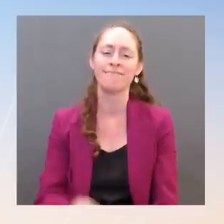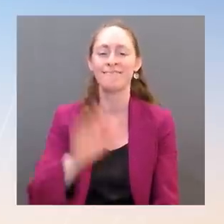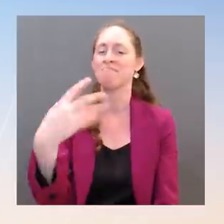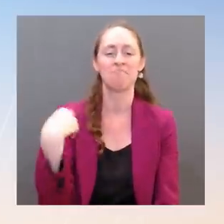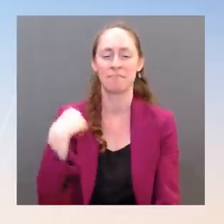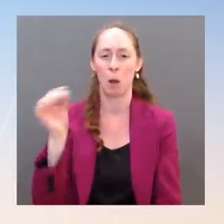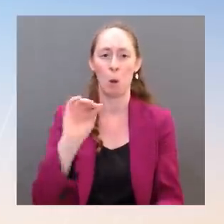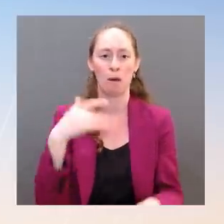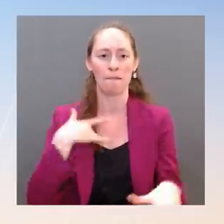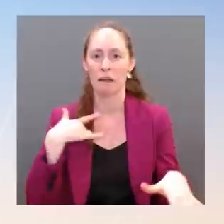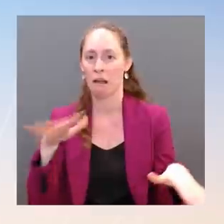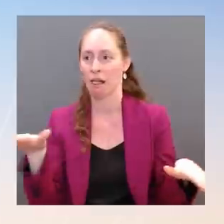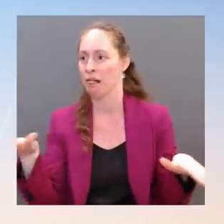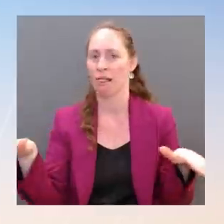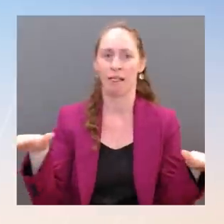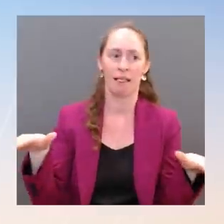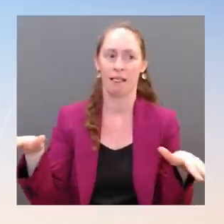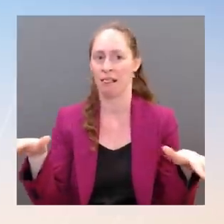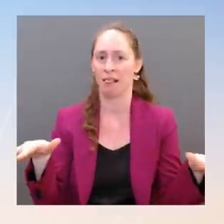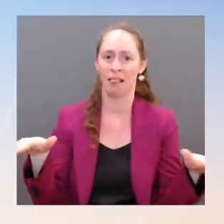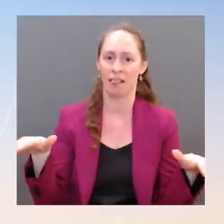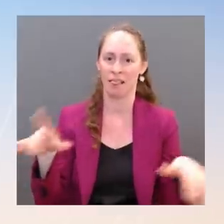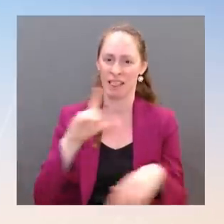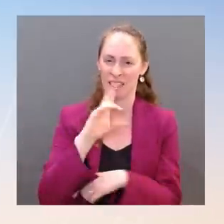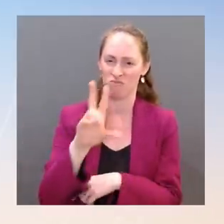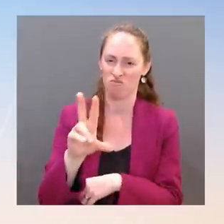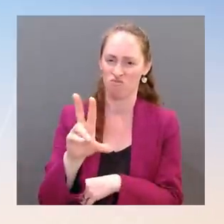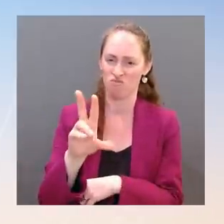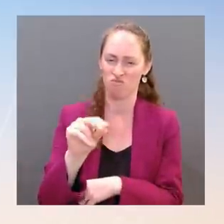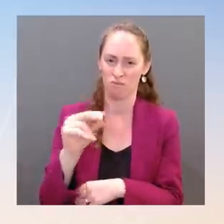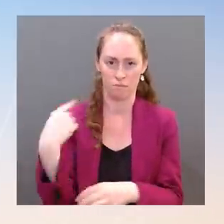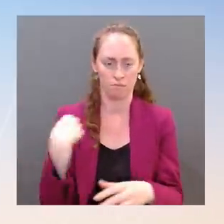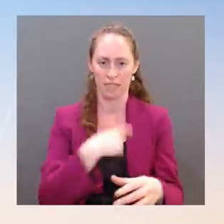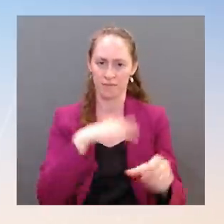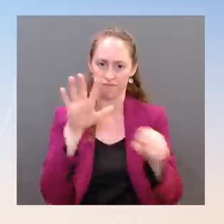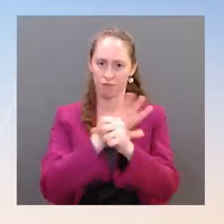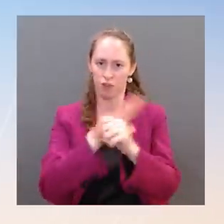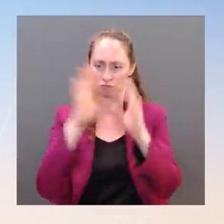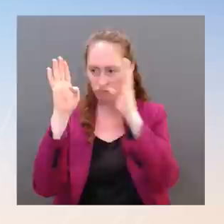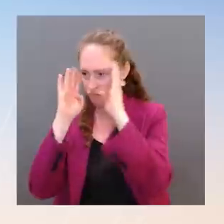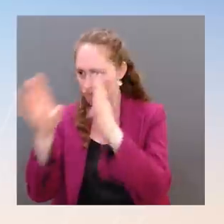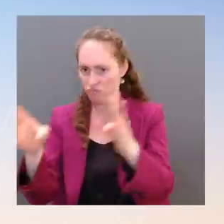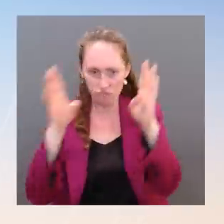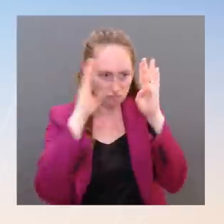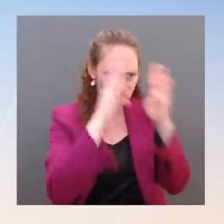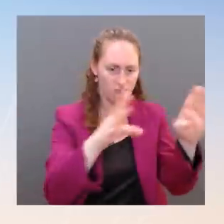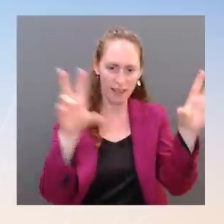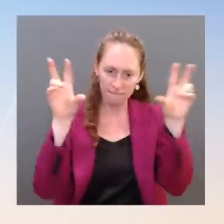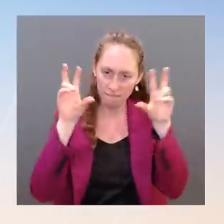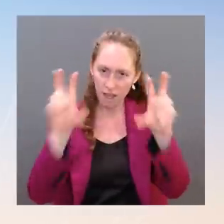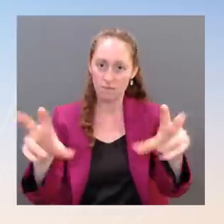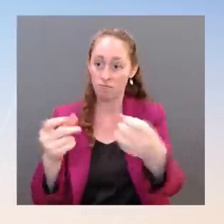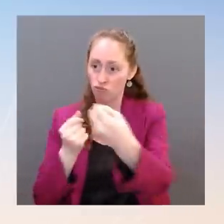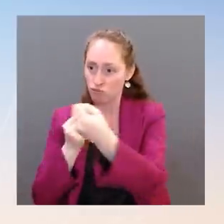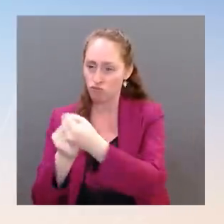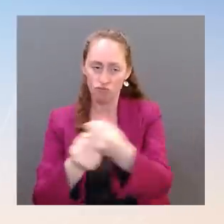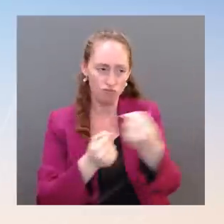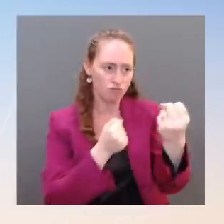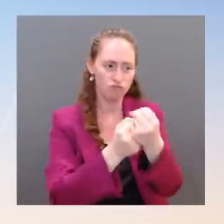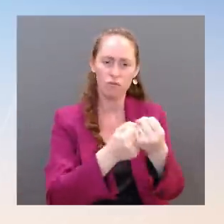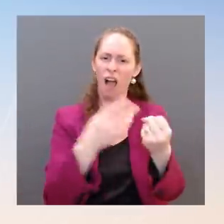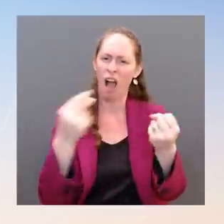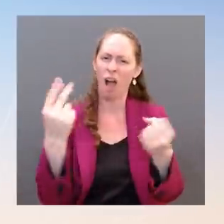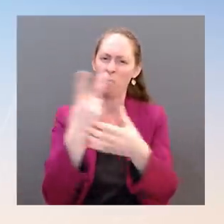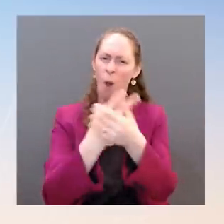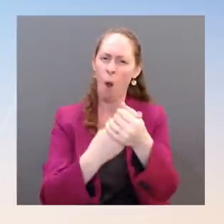in the Indo-Pacific. We regard this as mutually reinforcing. First, look at the Indo-Pacific partners that have stepped up to